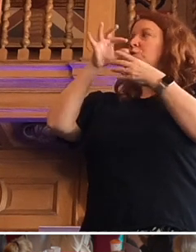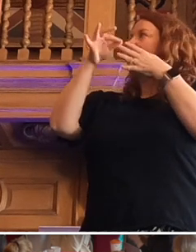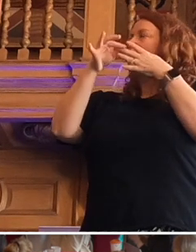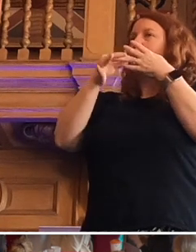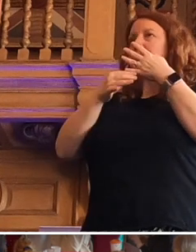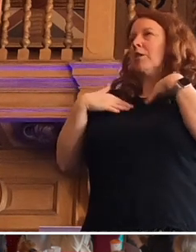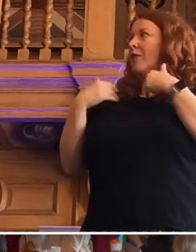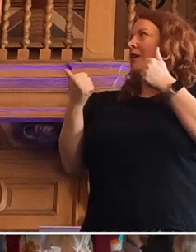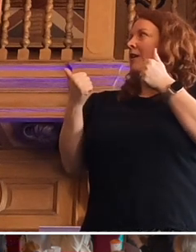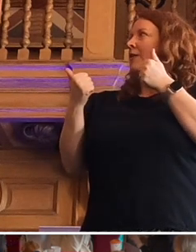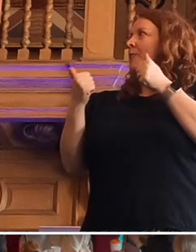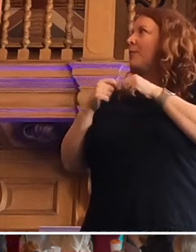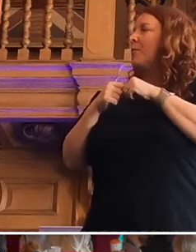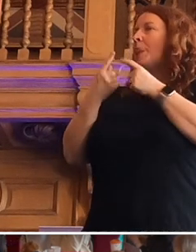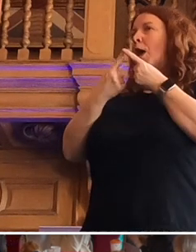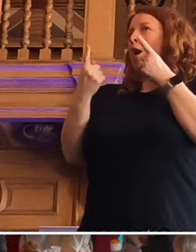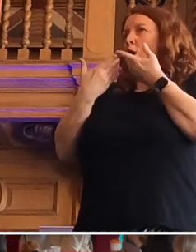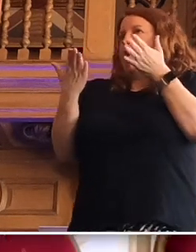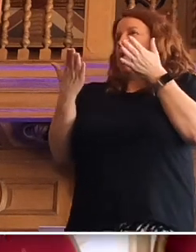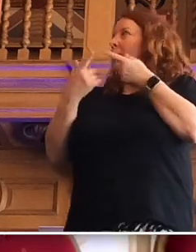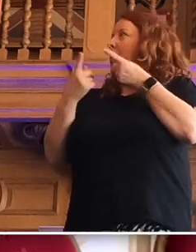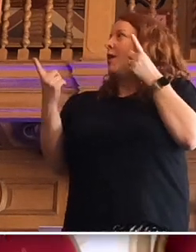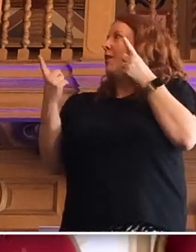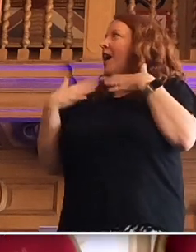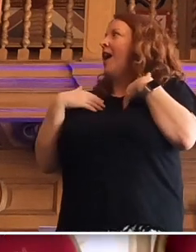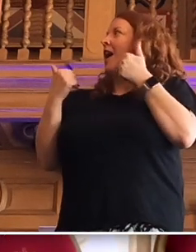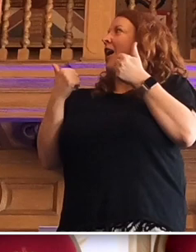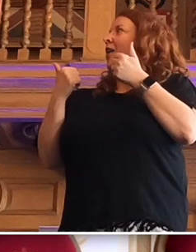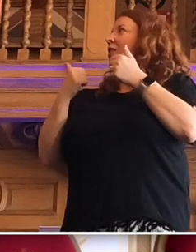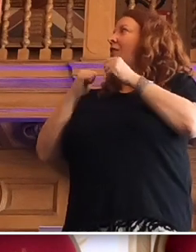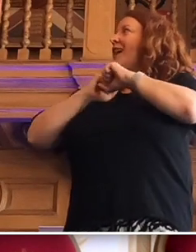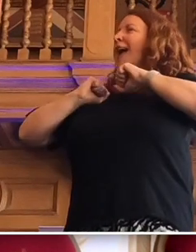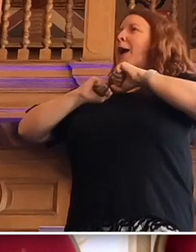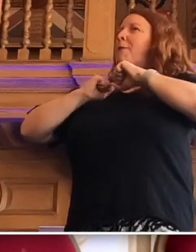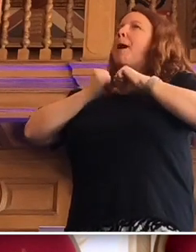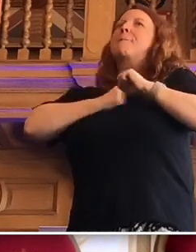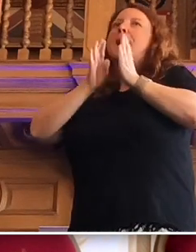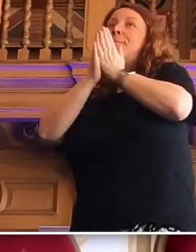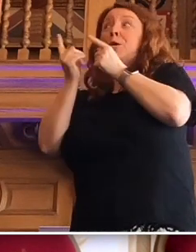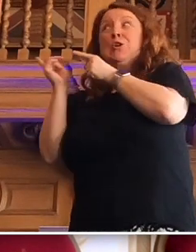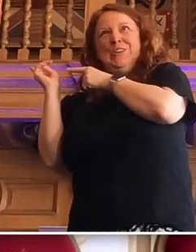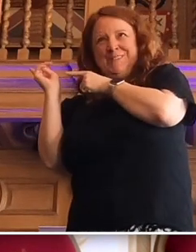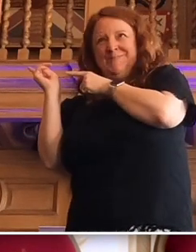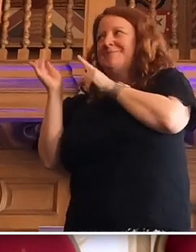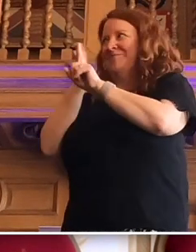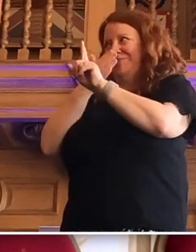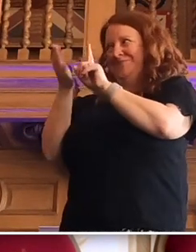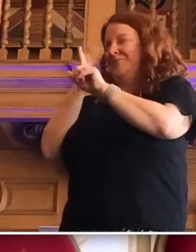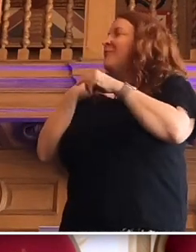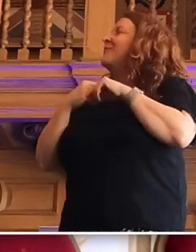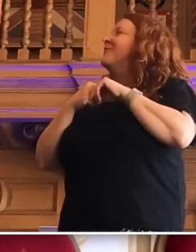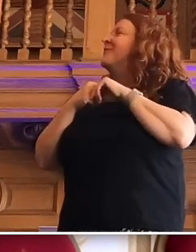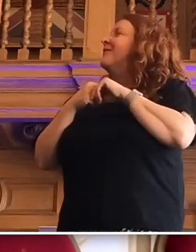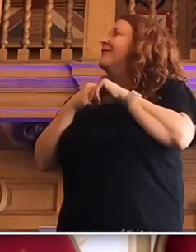health. The opening line of my book, The Health Gap, my book, The Health Gap, was